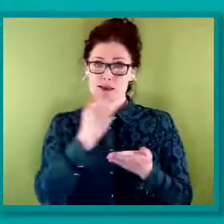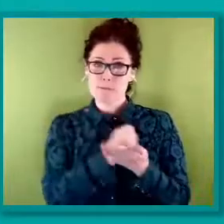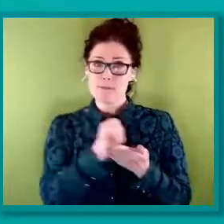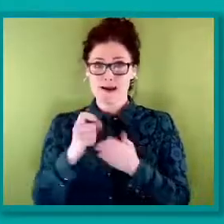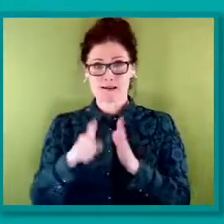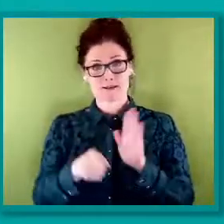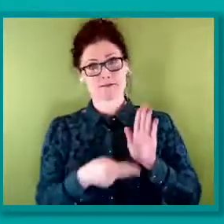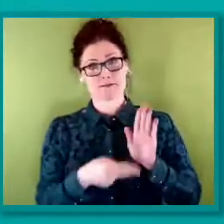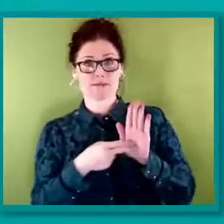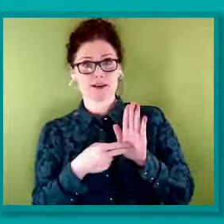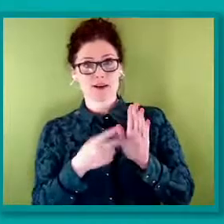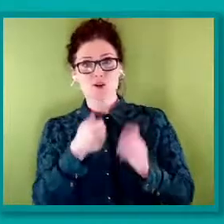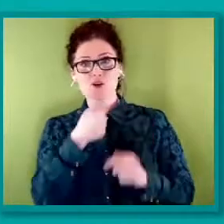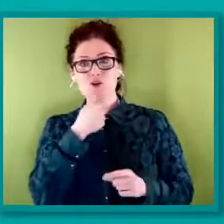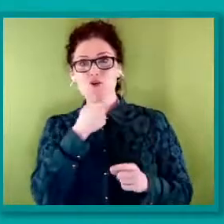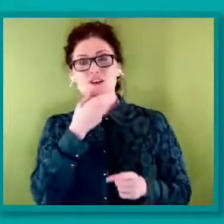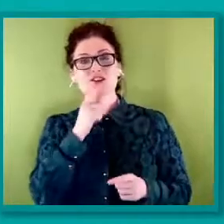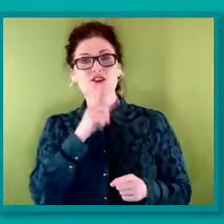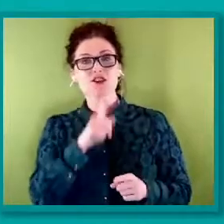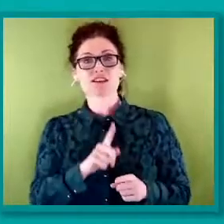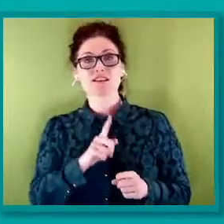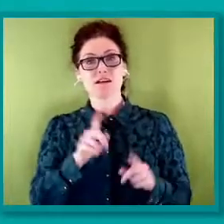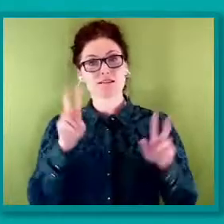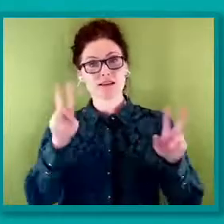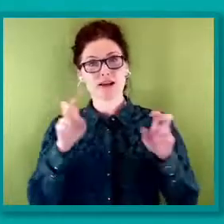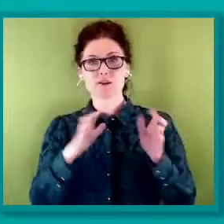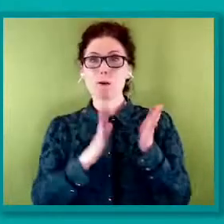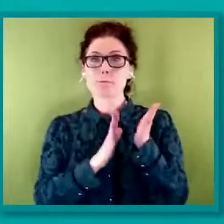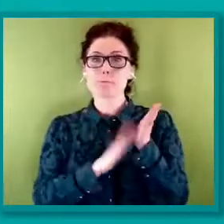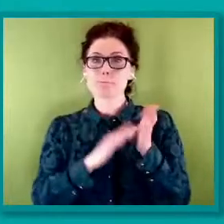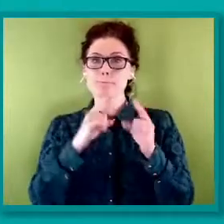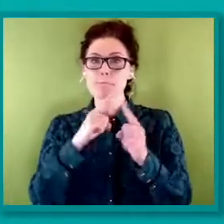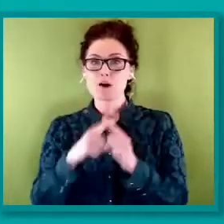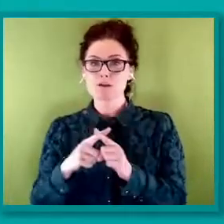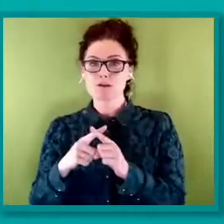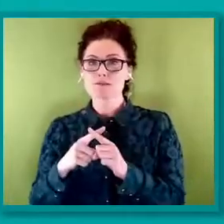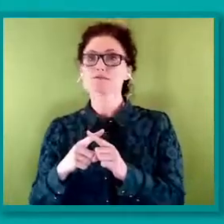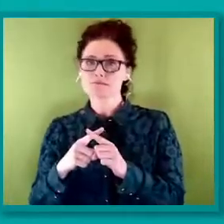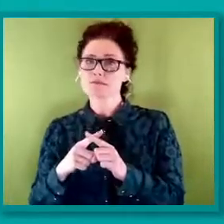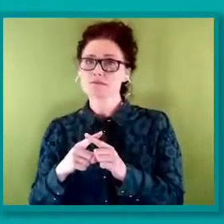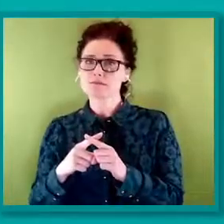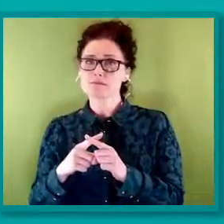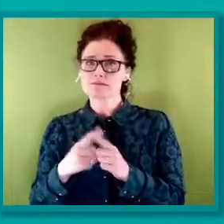and some do not. How inclusive are the forms where you work?